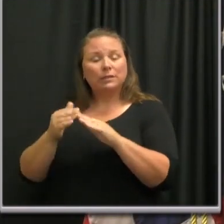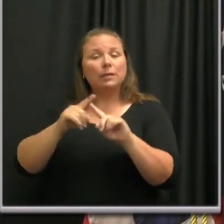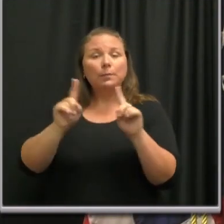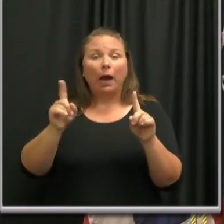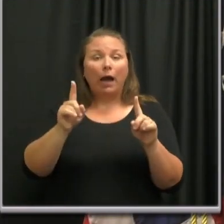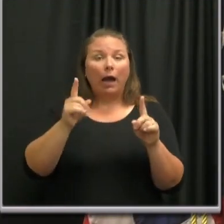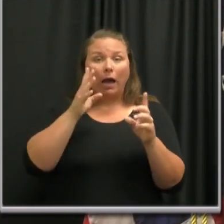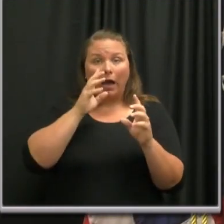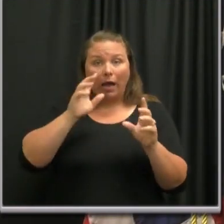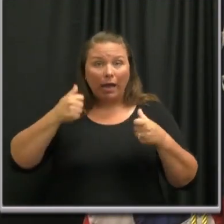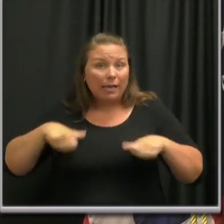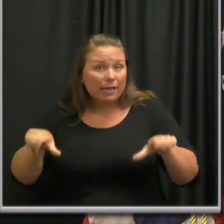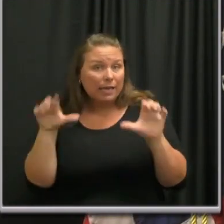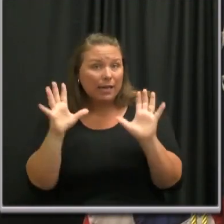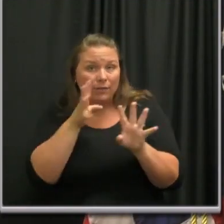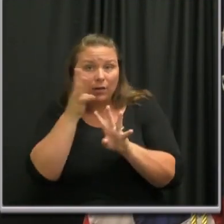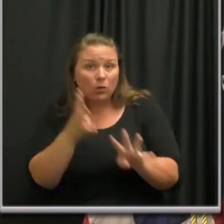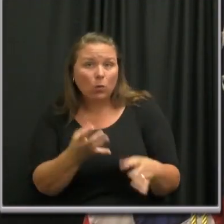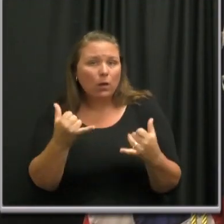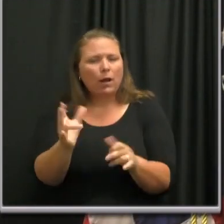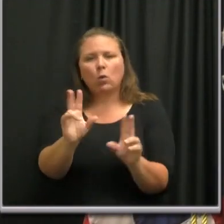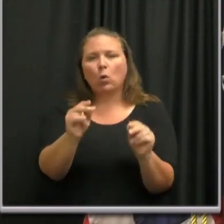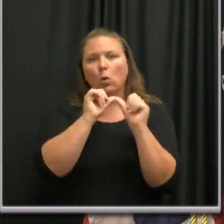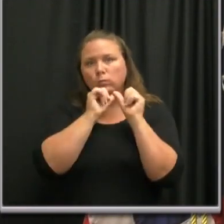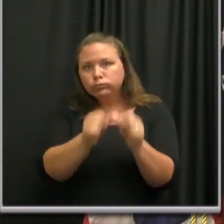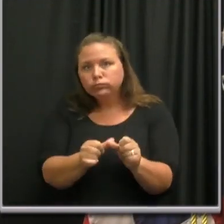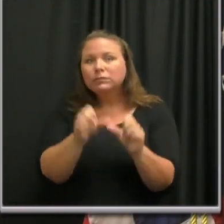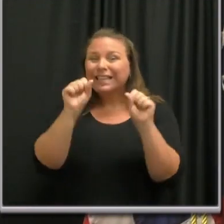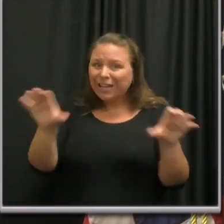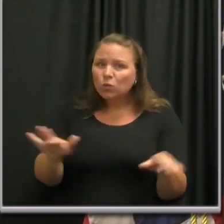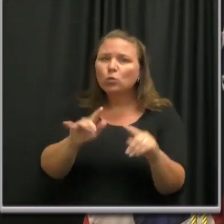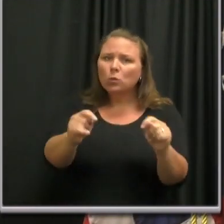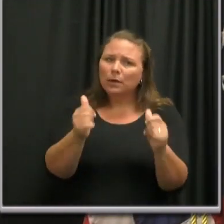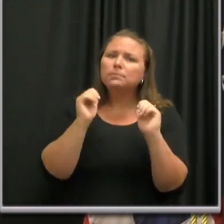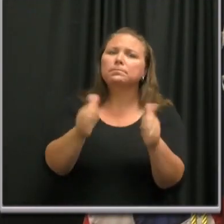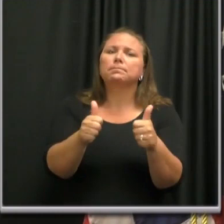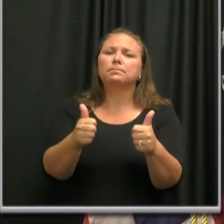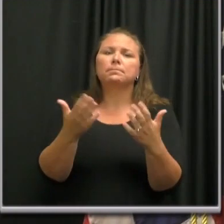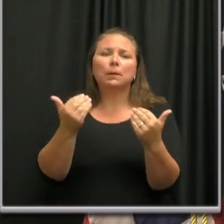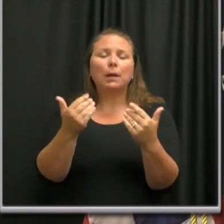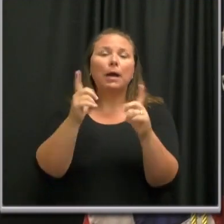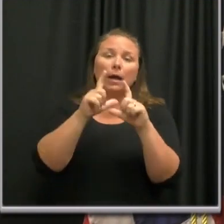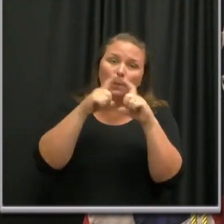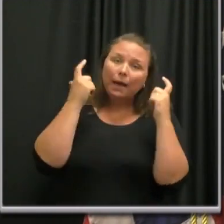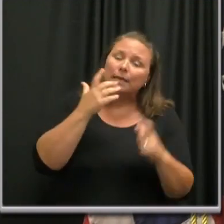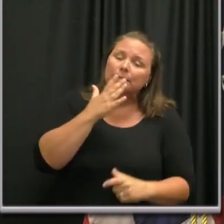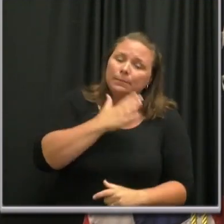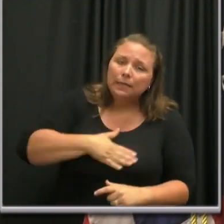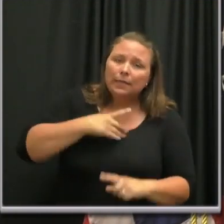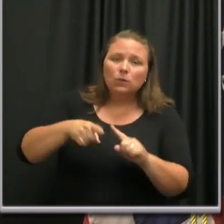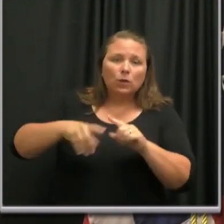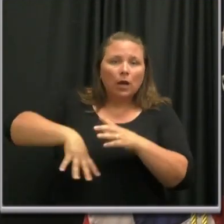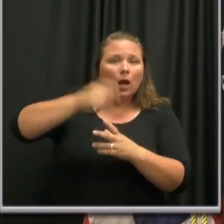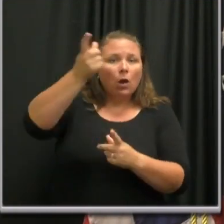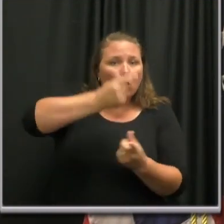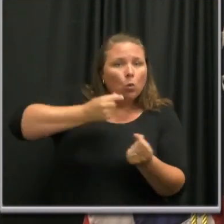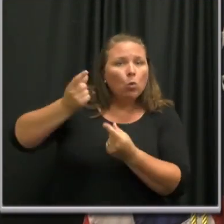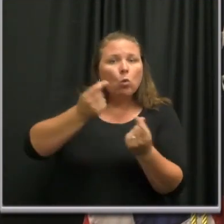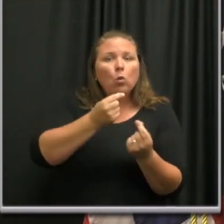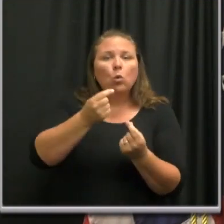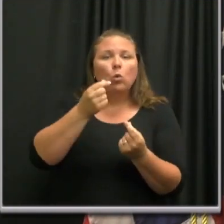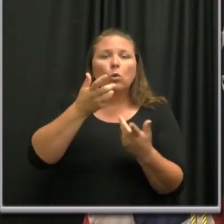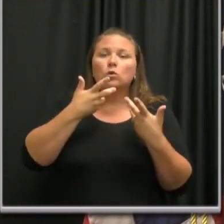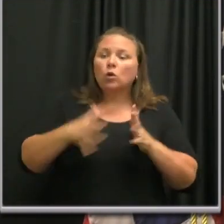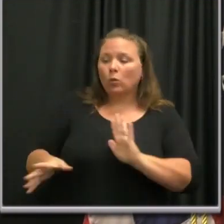up Nashville. Let's keep this going. We got this. Please wear a mask when you're out so as not to